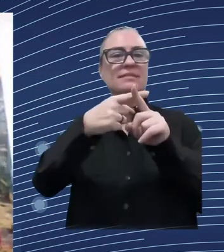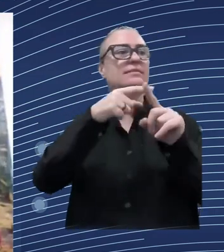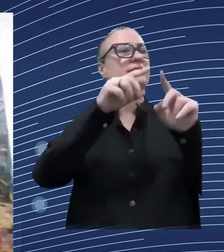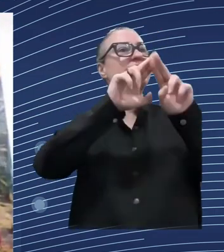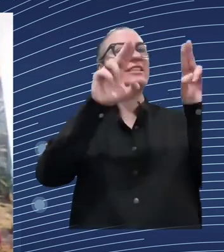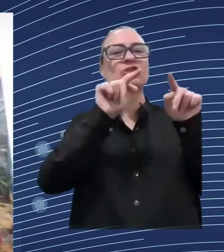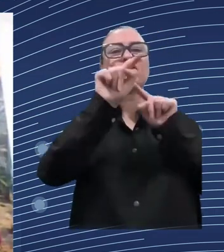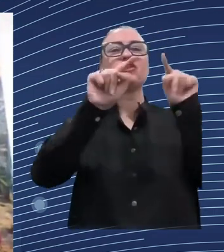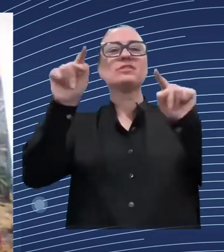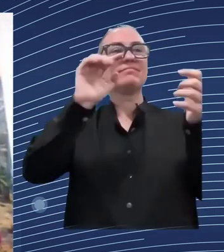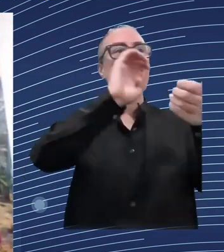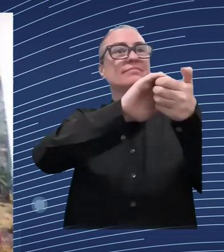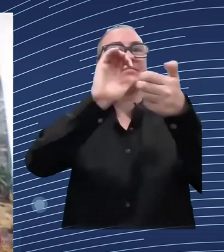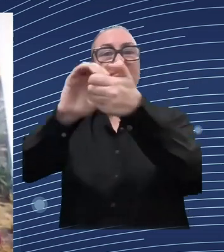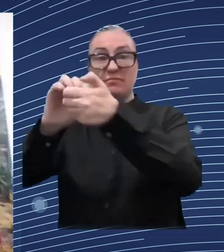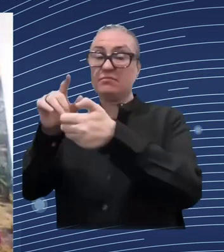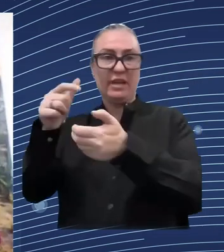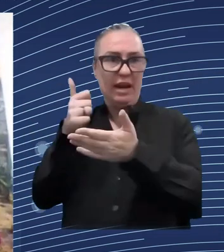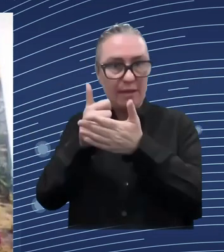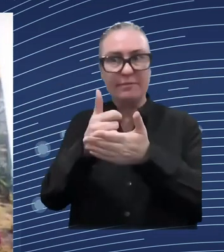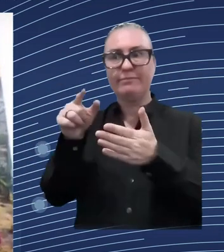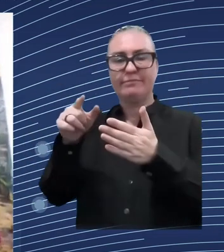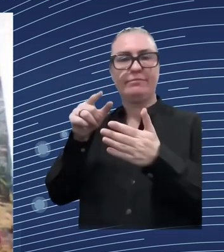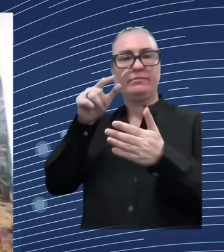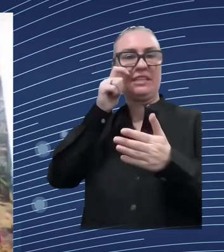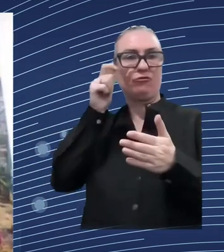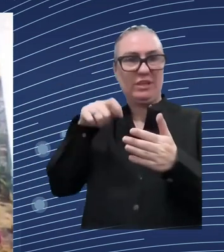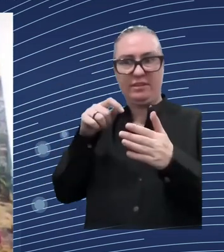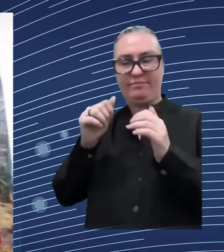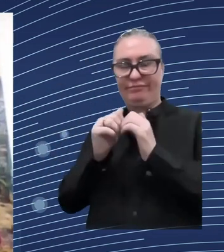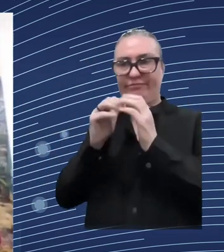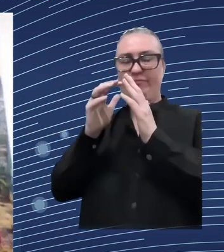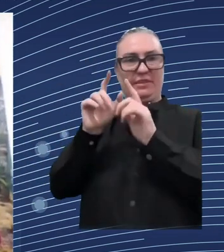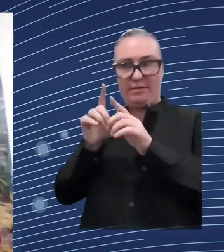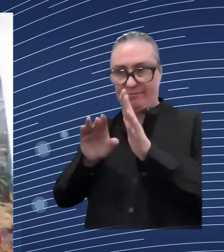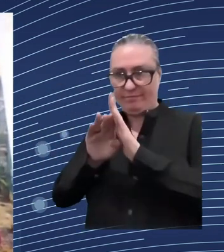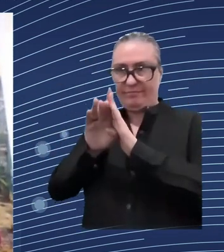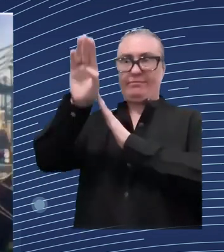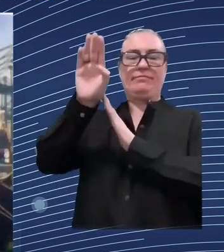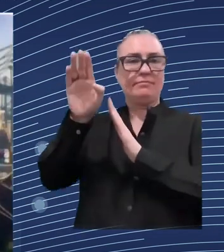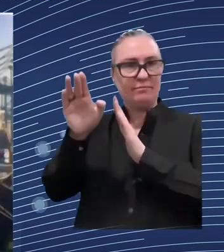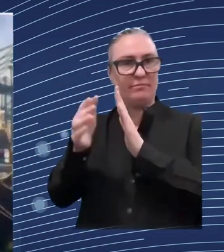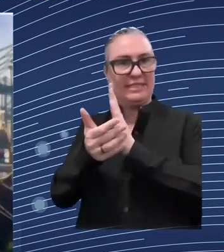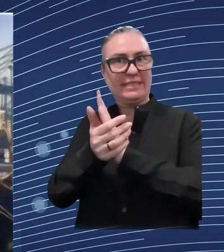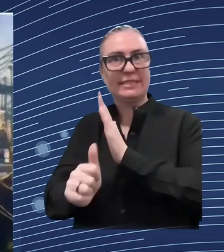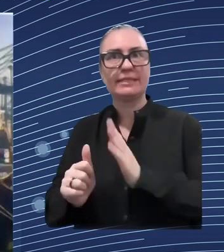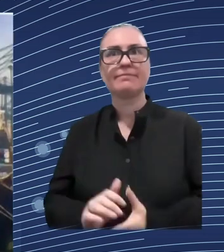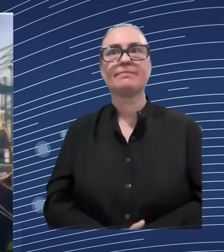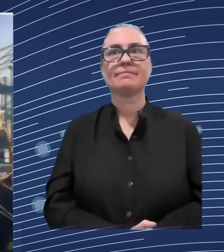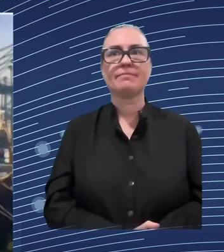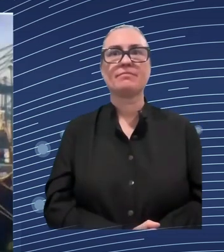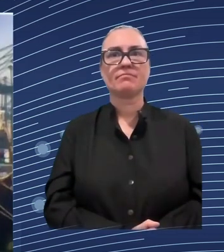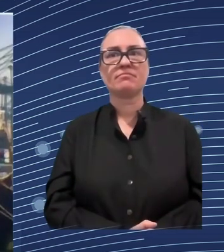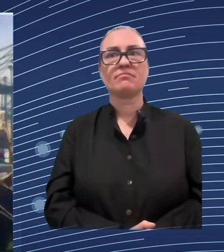cooperation for different countries and uh sharing these solutions also thank you very much thank you thank you very much